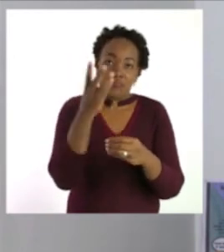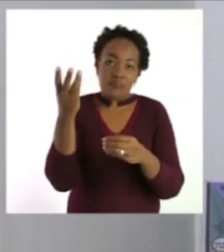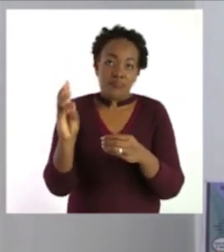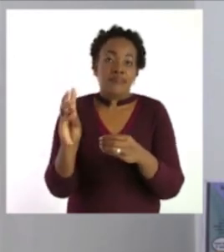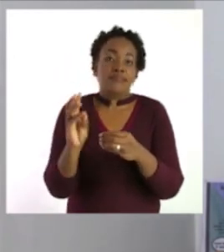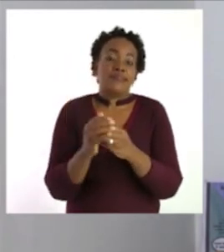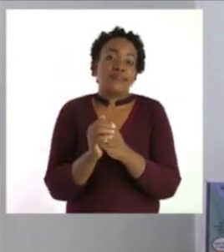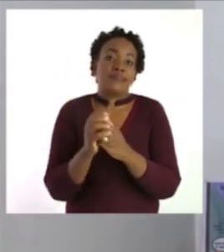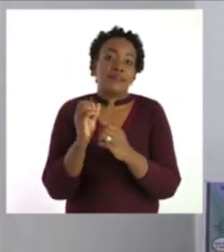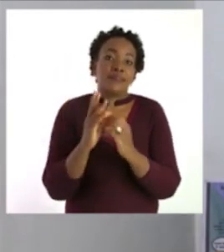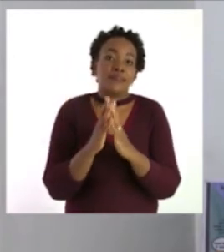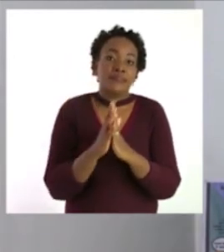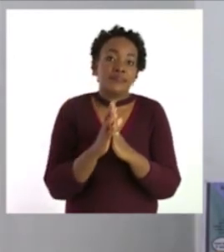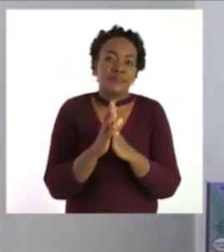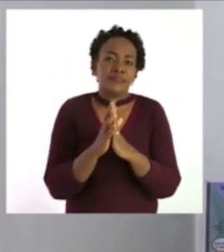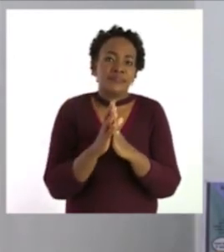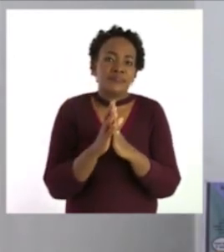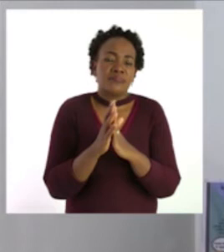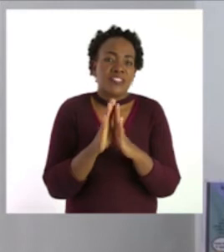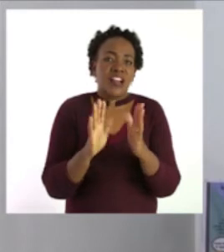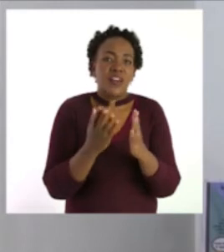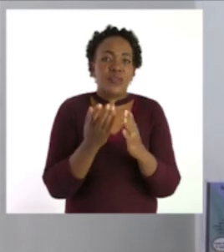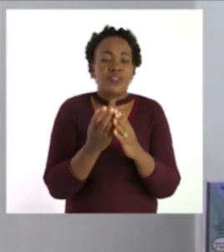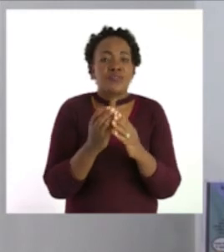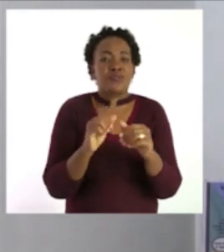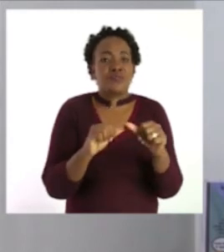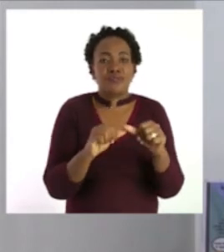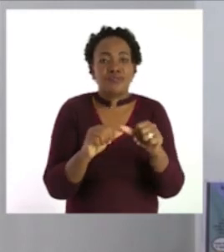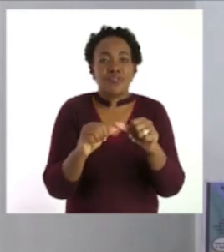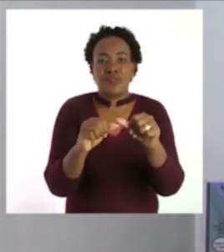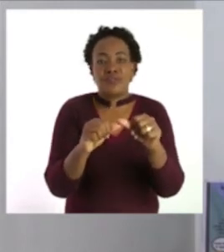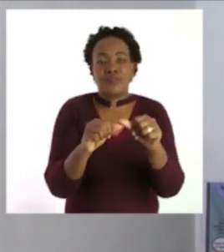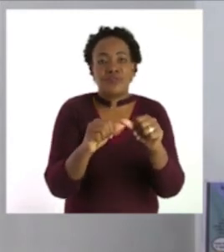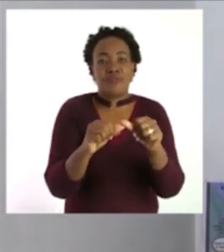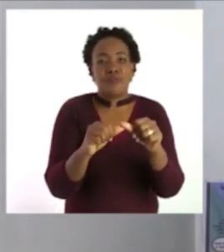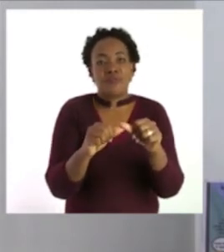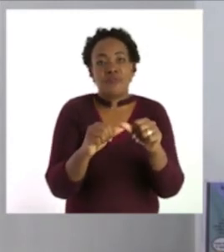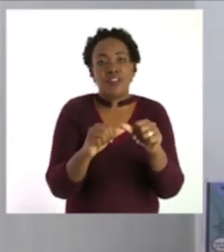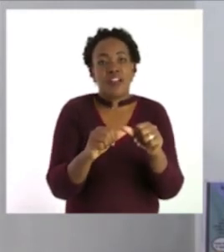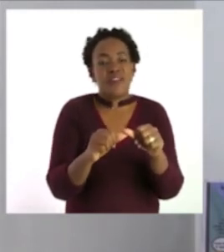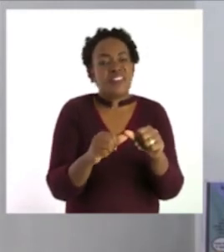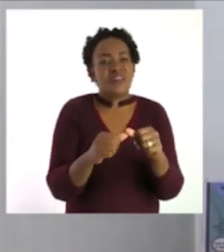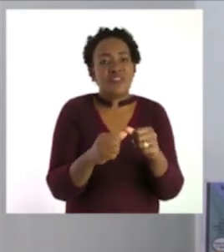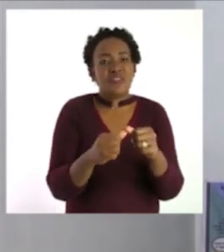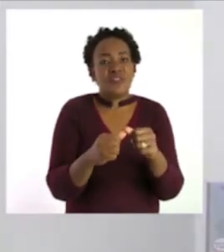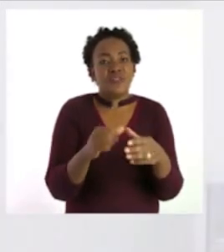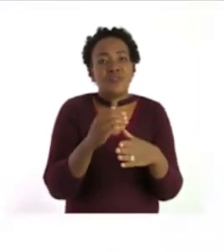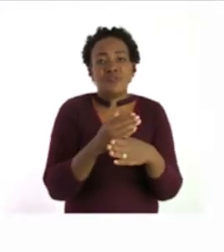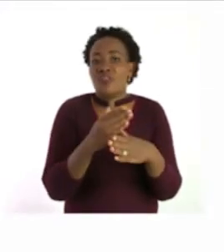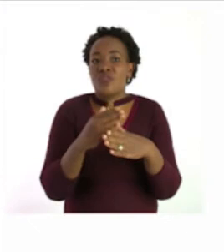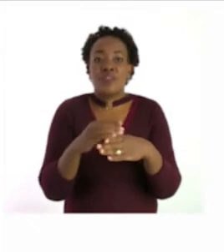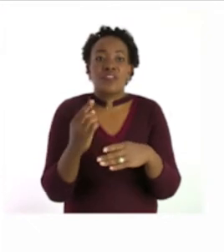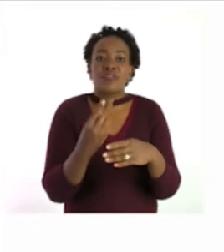Okay. Now, I want you to follow my example and the examples given in our